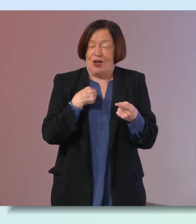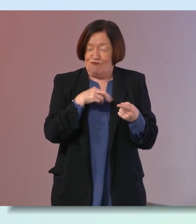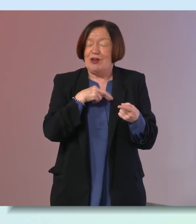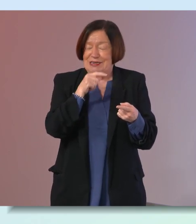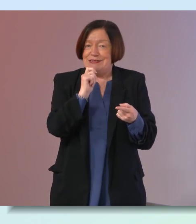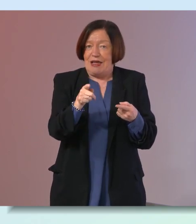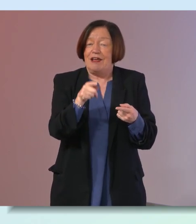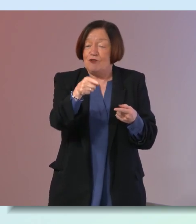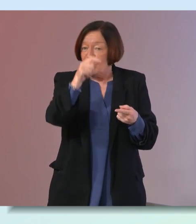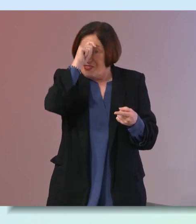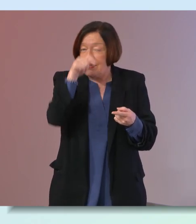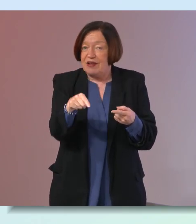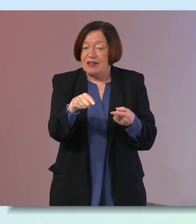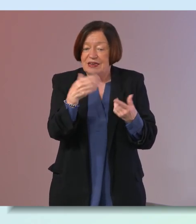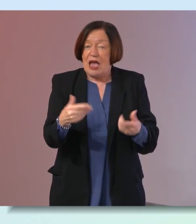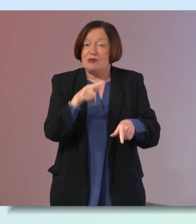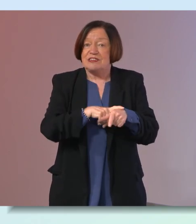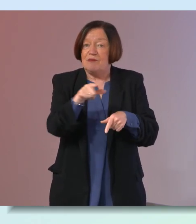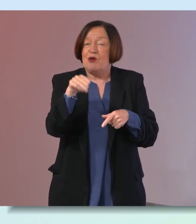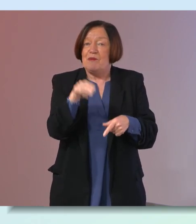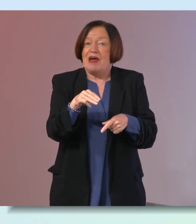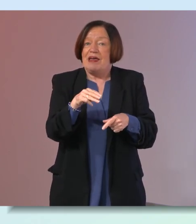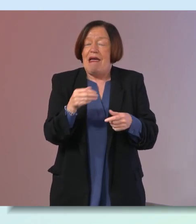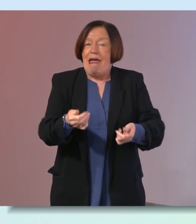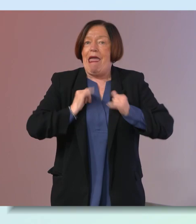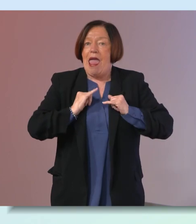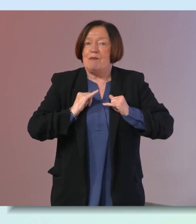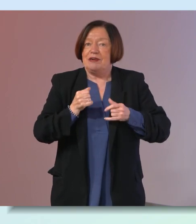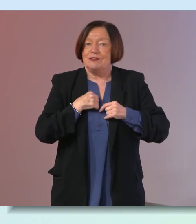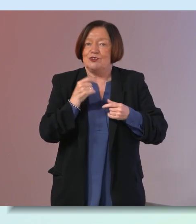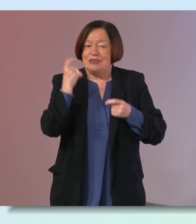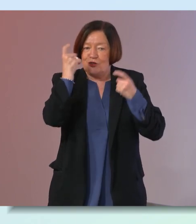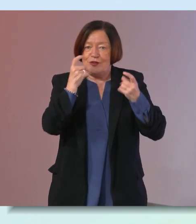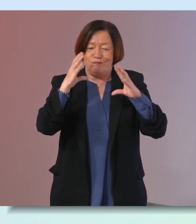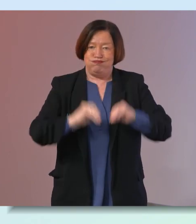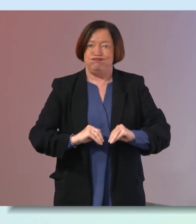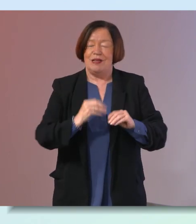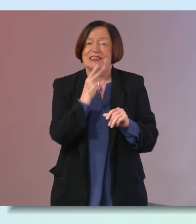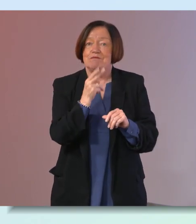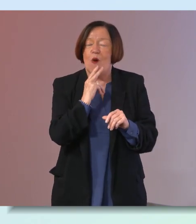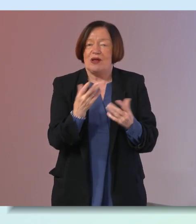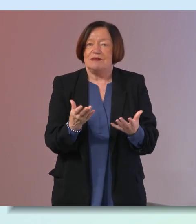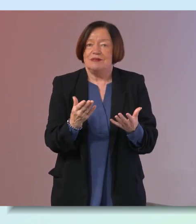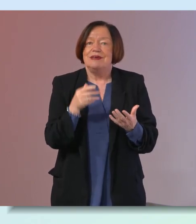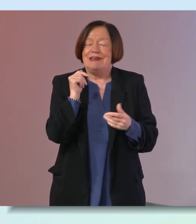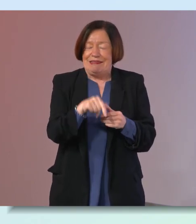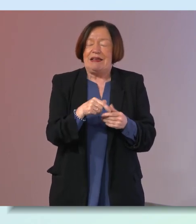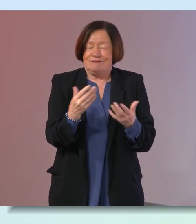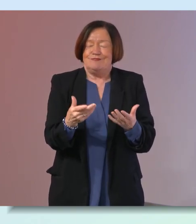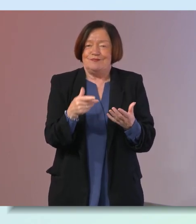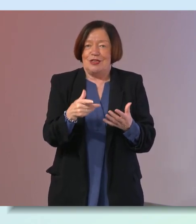say if you think that now is the time that you might be able to consider stopping smoking then that's an